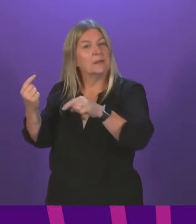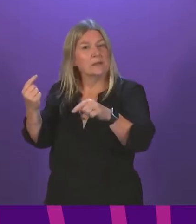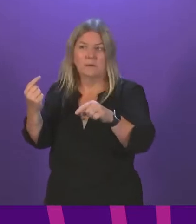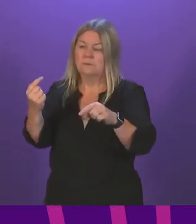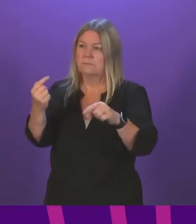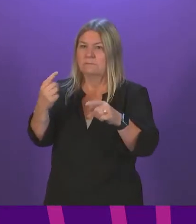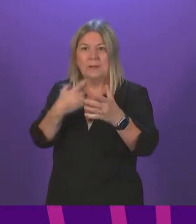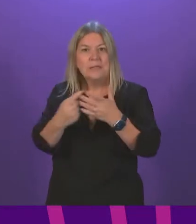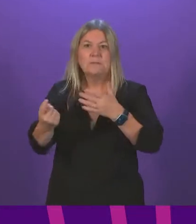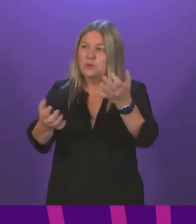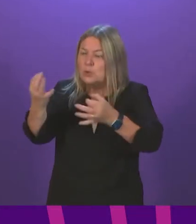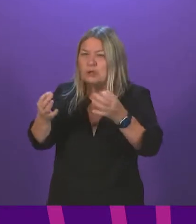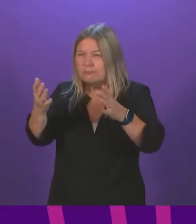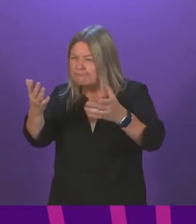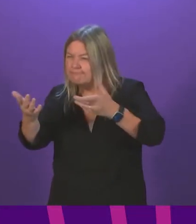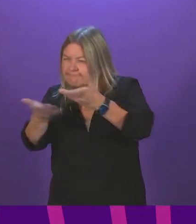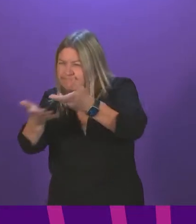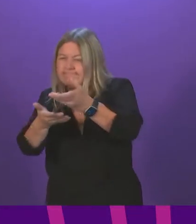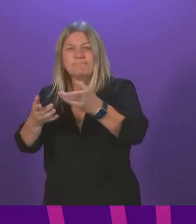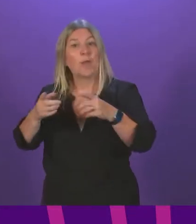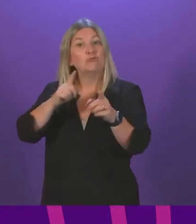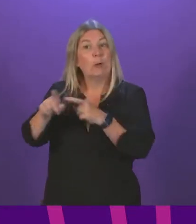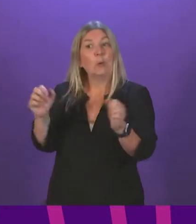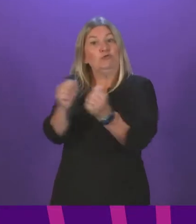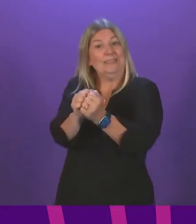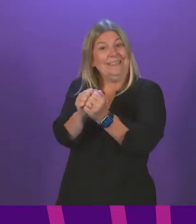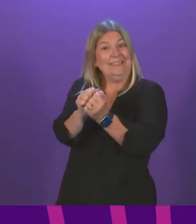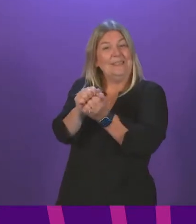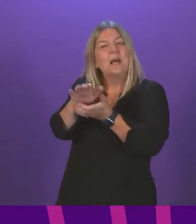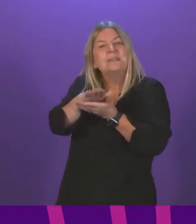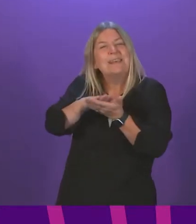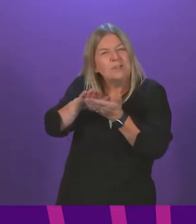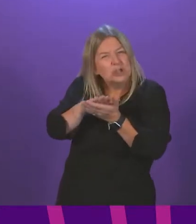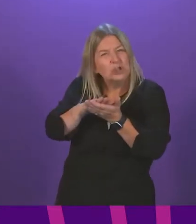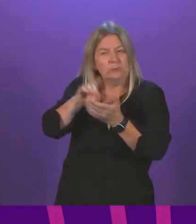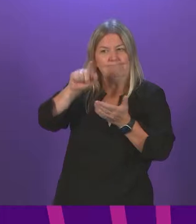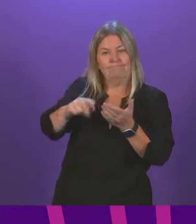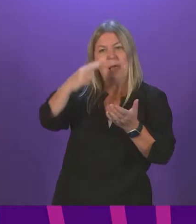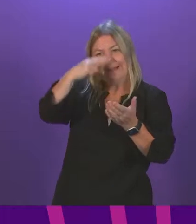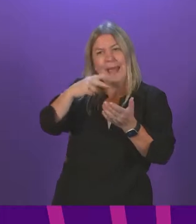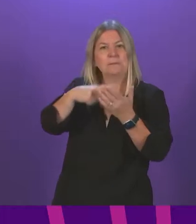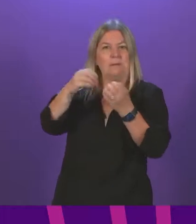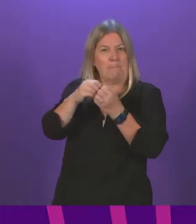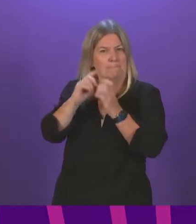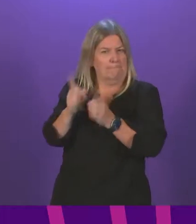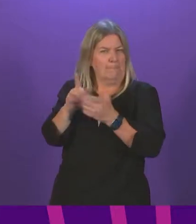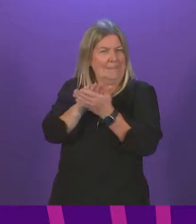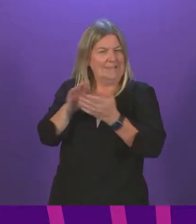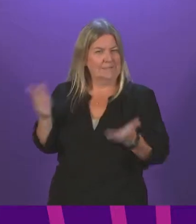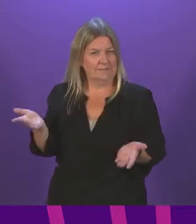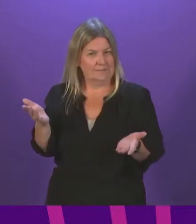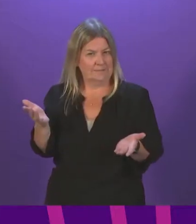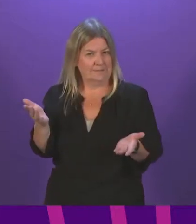with the Nighttime Industries Association to ensure that we address any unintended consequences within that